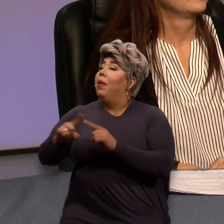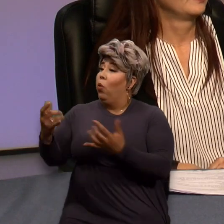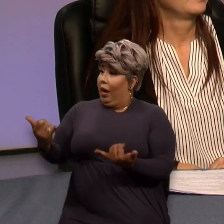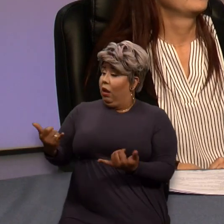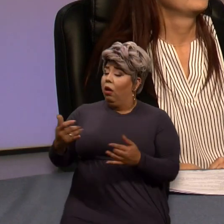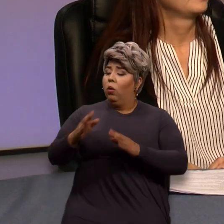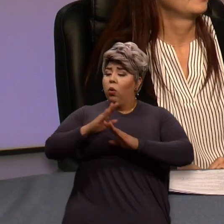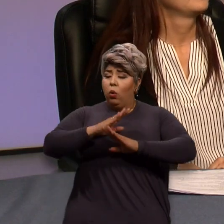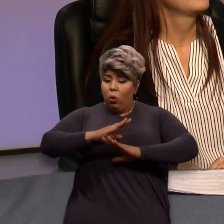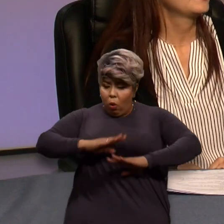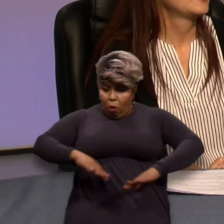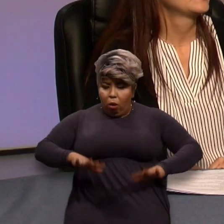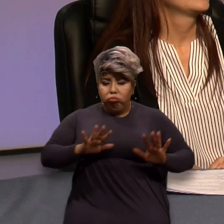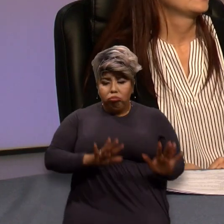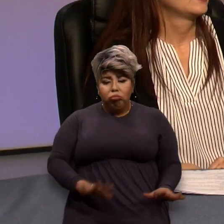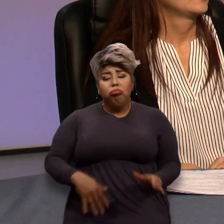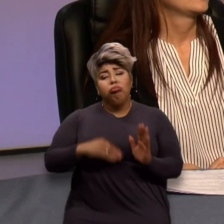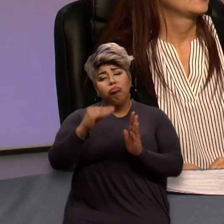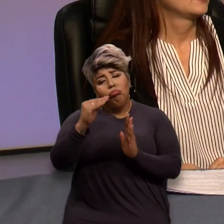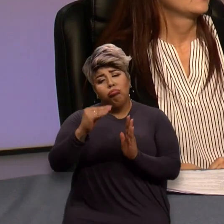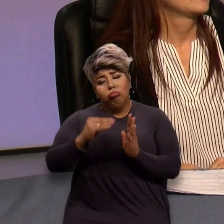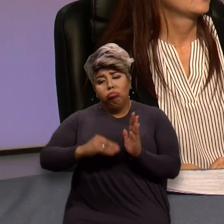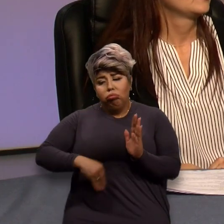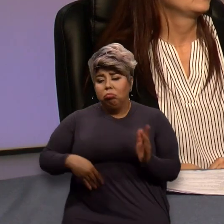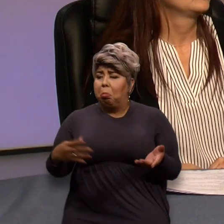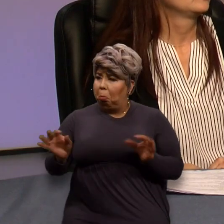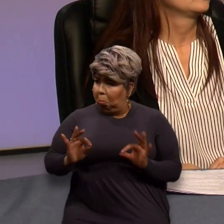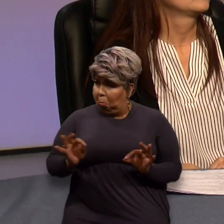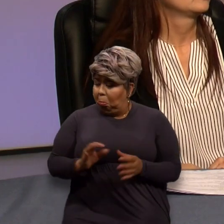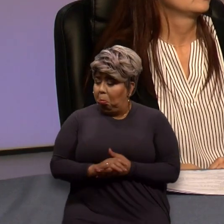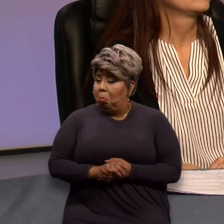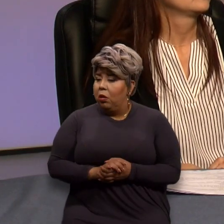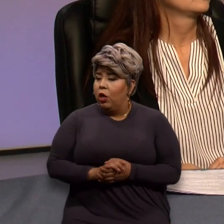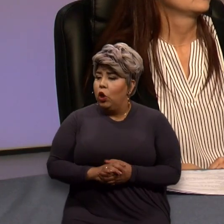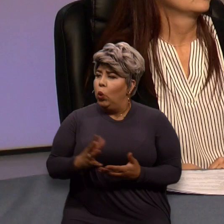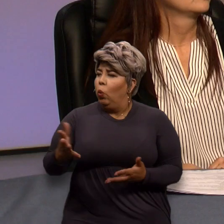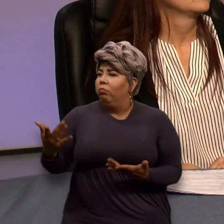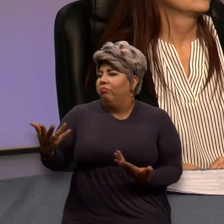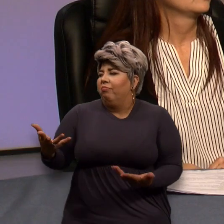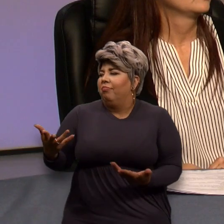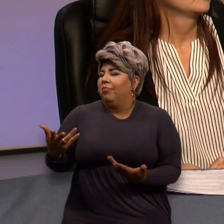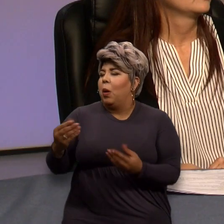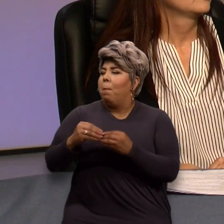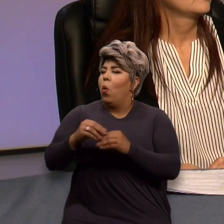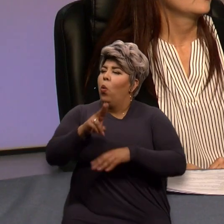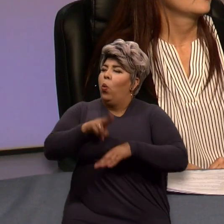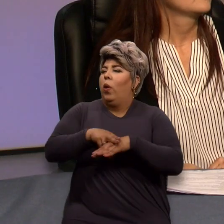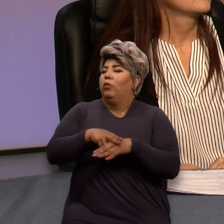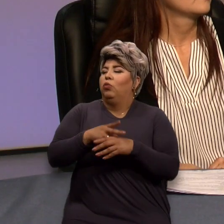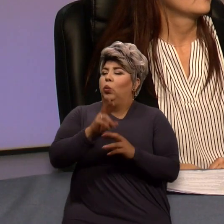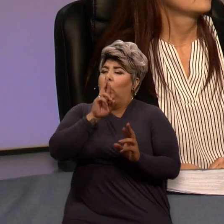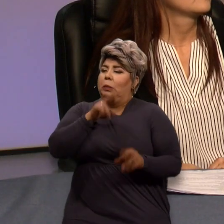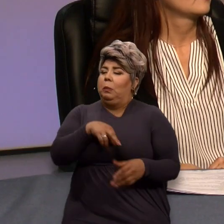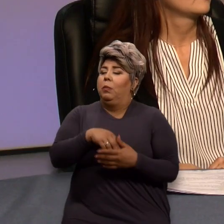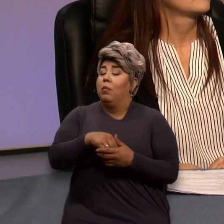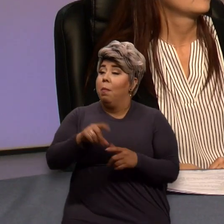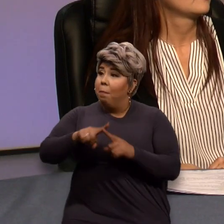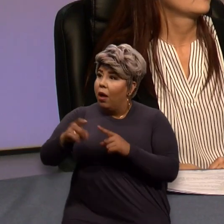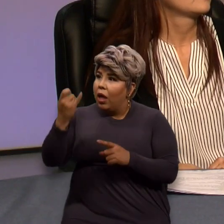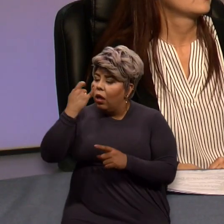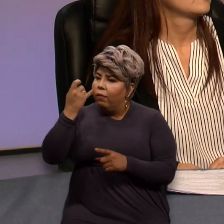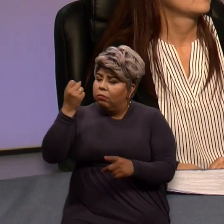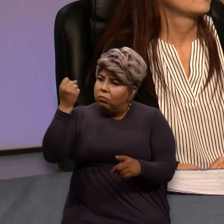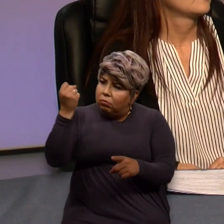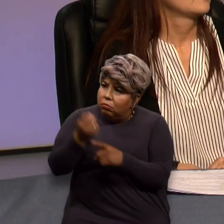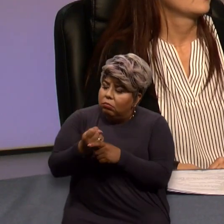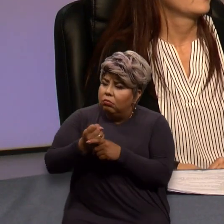calm, collected environment, when you kind of know in the back of your mind what typically happens during an emergency. But when things start